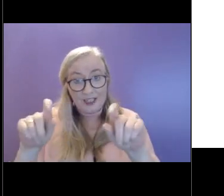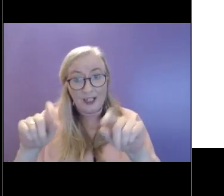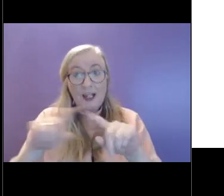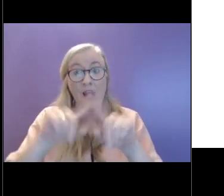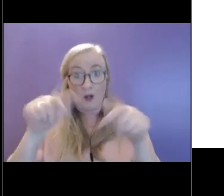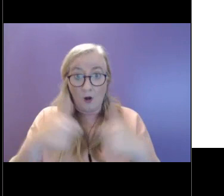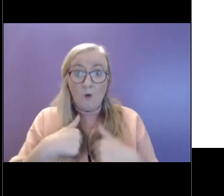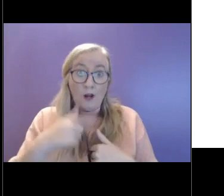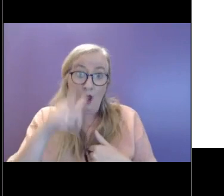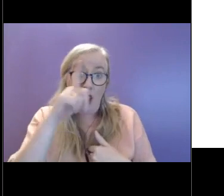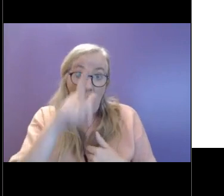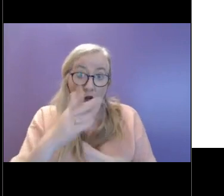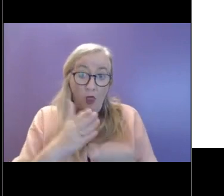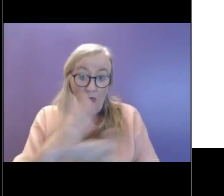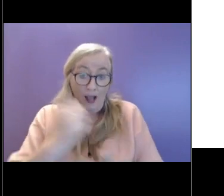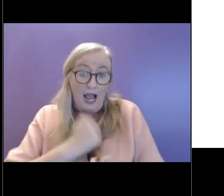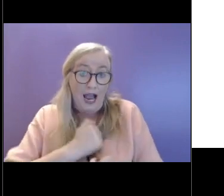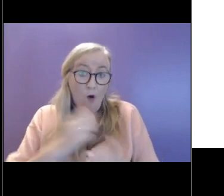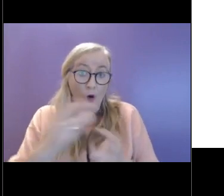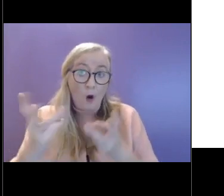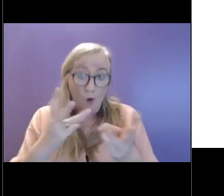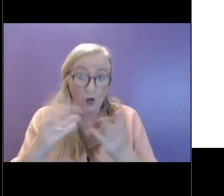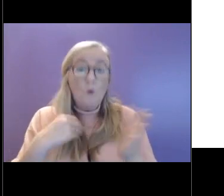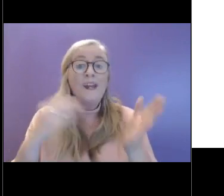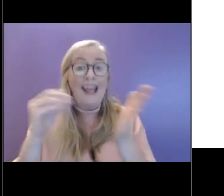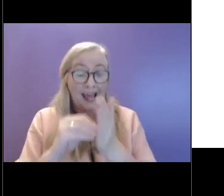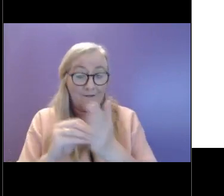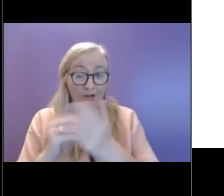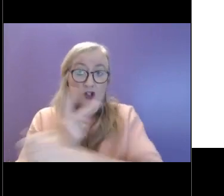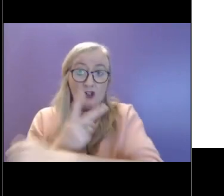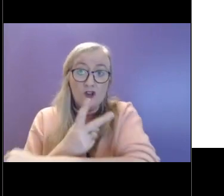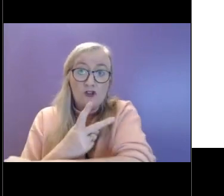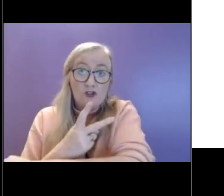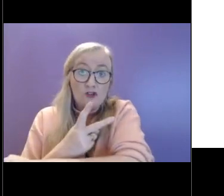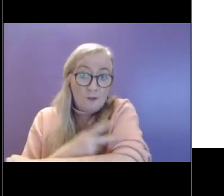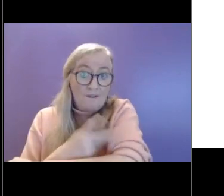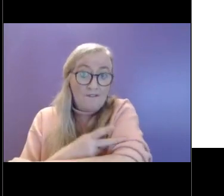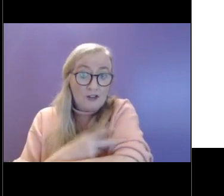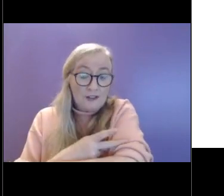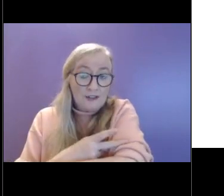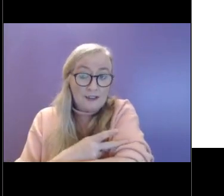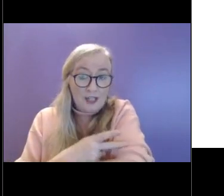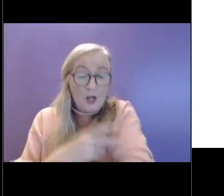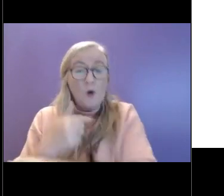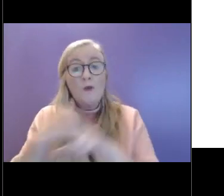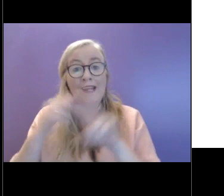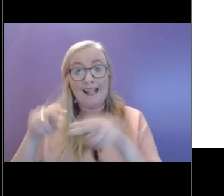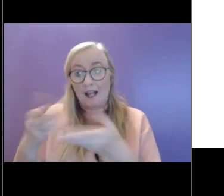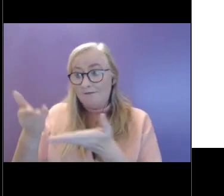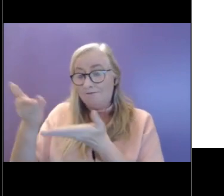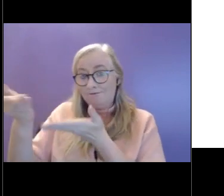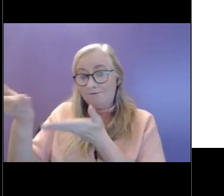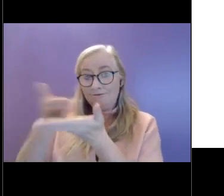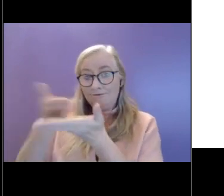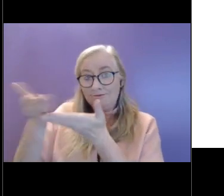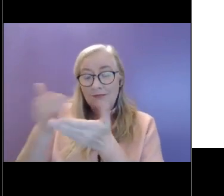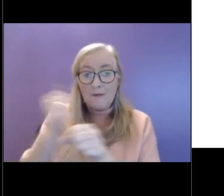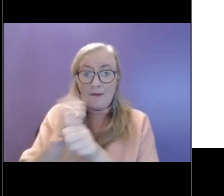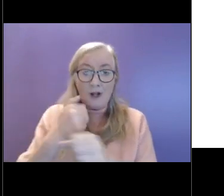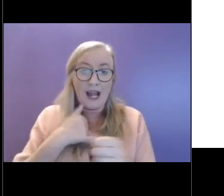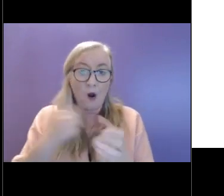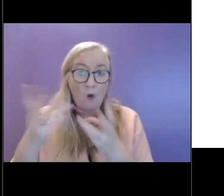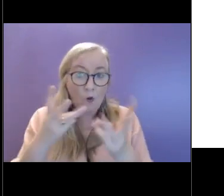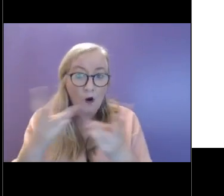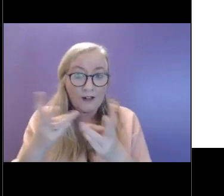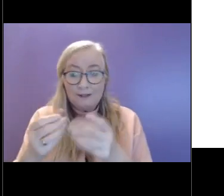fortunate in our work to have supervision and a space in which to discuss our work and how that impacts on us and how